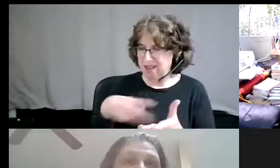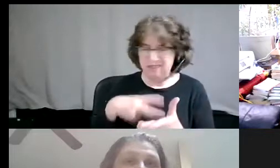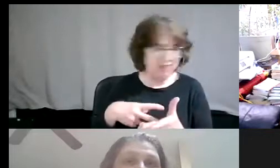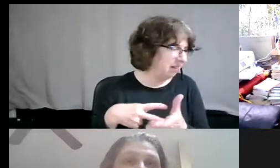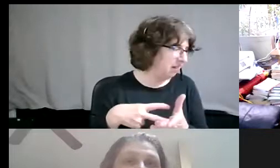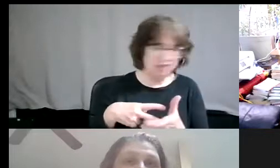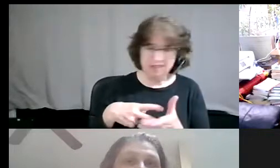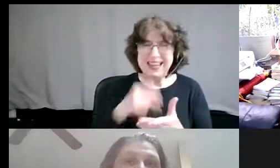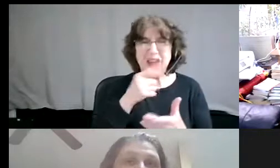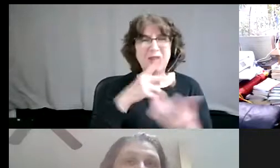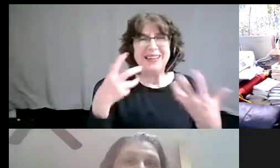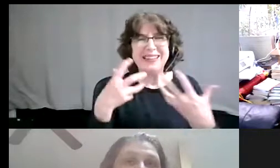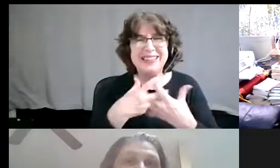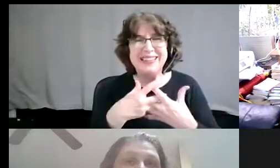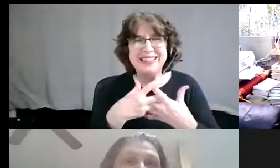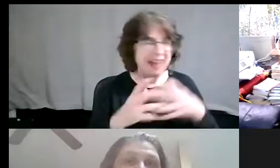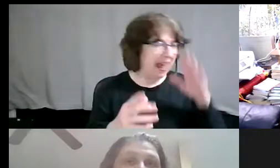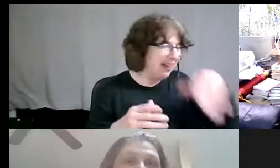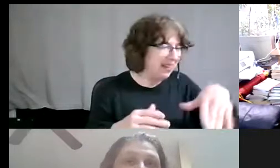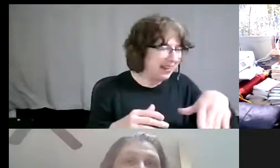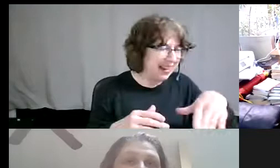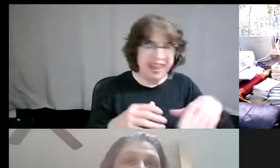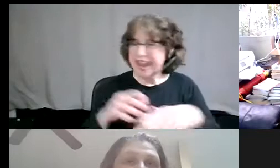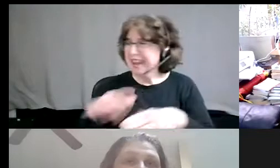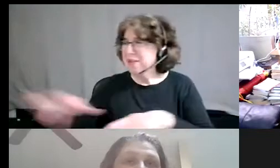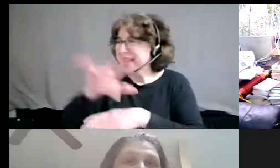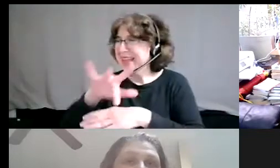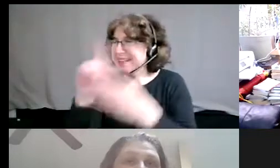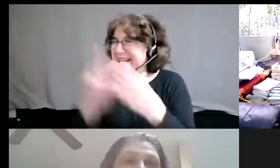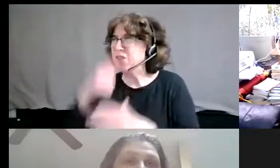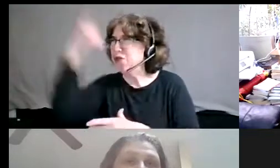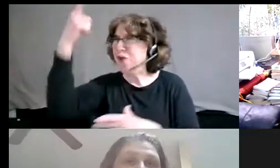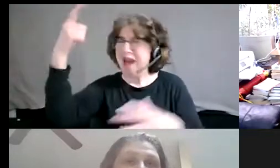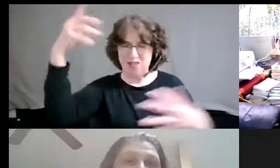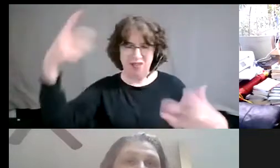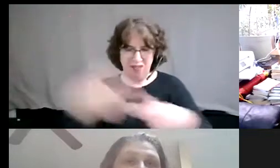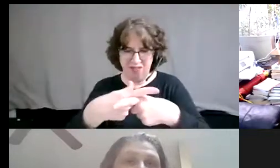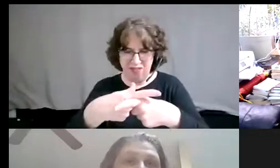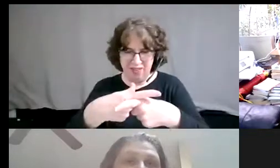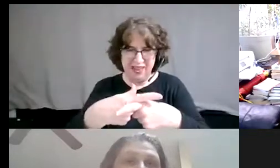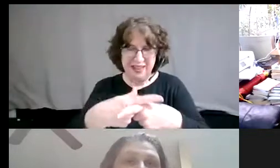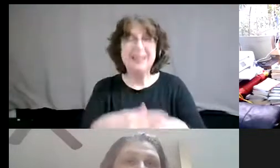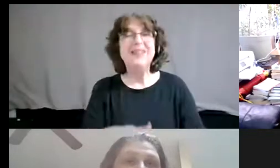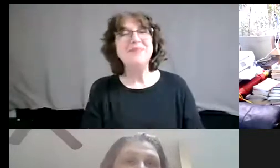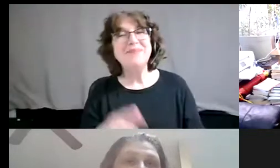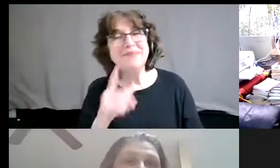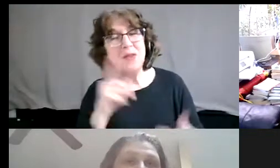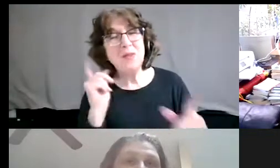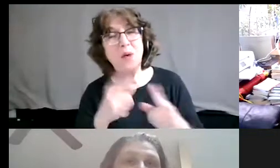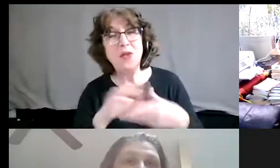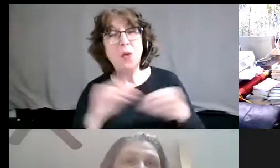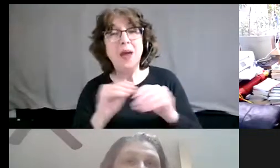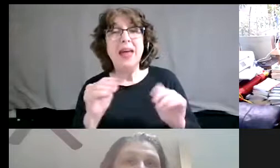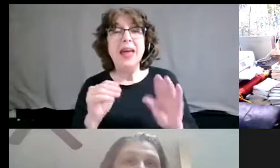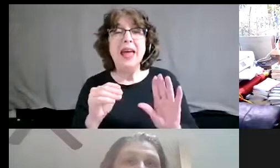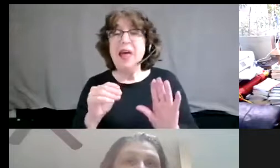for a giraffe. Um, so the reason why that's a story I share is because the giraffes in the situation are those folks